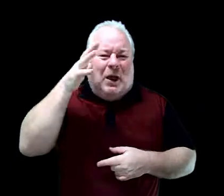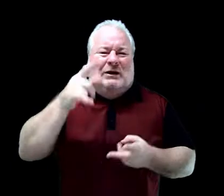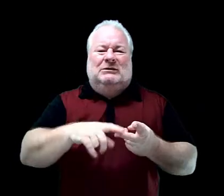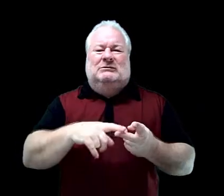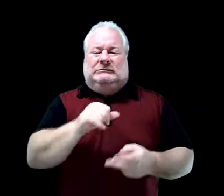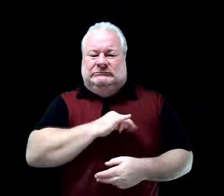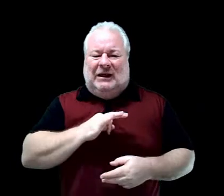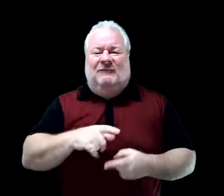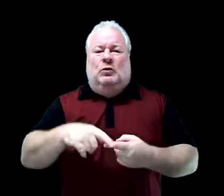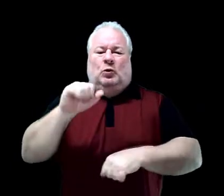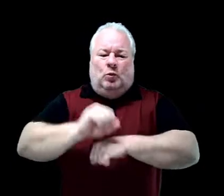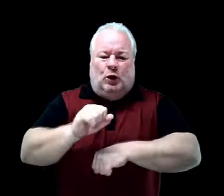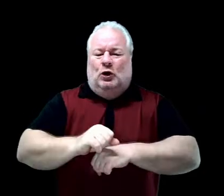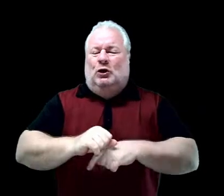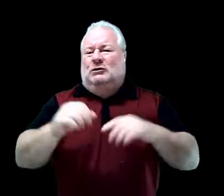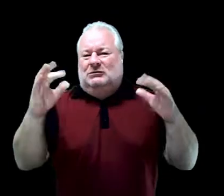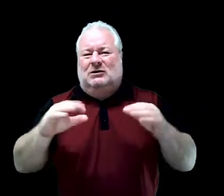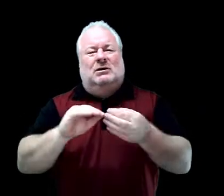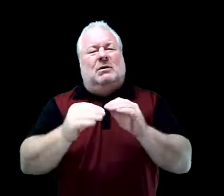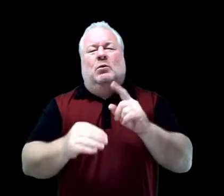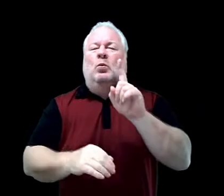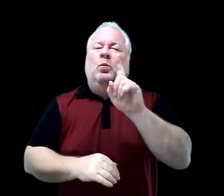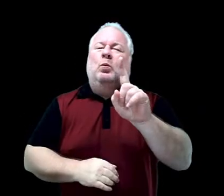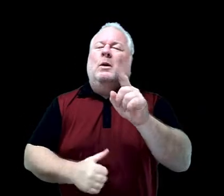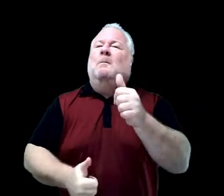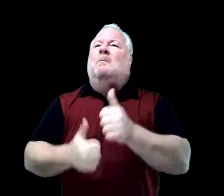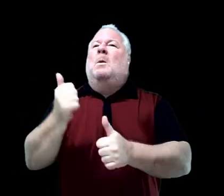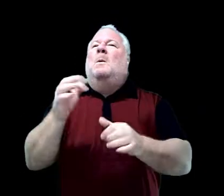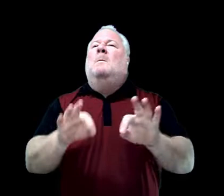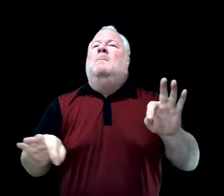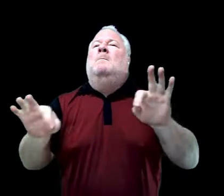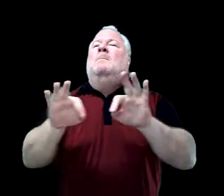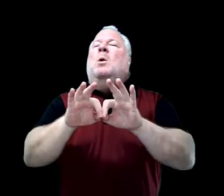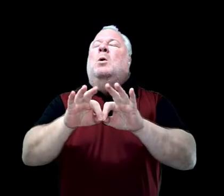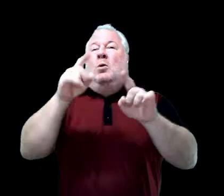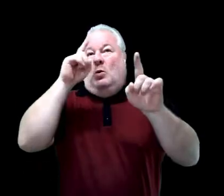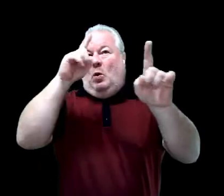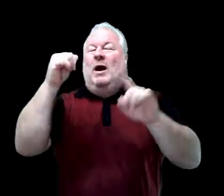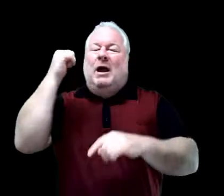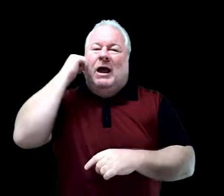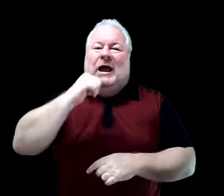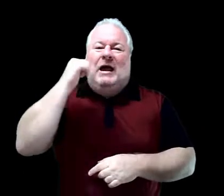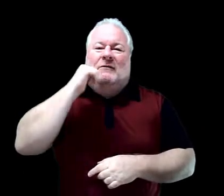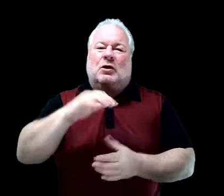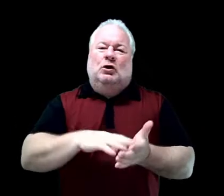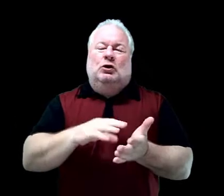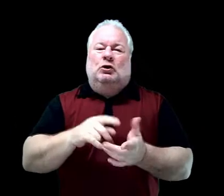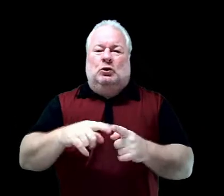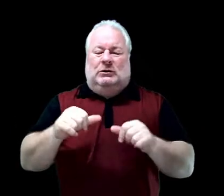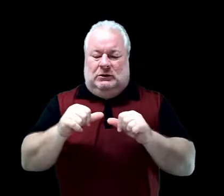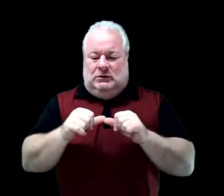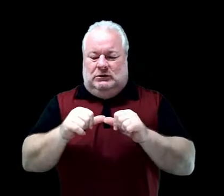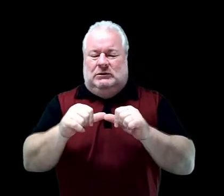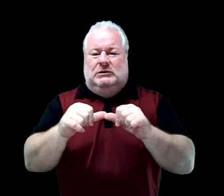very important that we remember that is our number one most important learning goal each and every day,